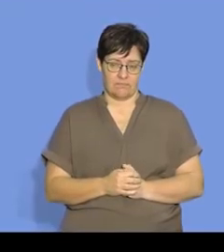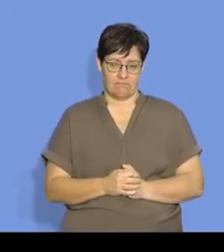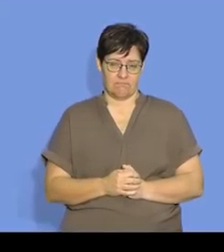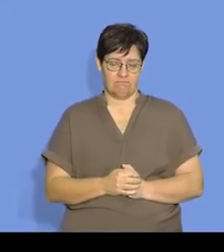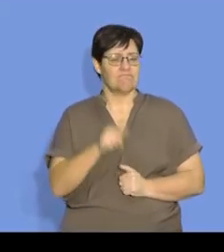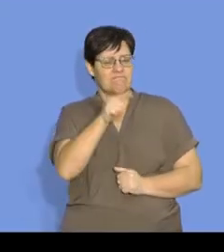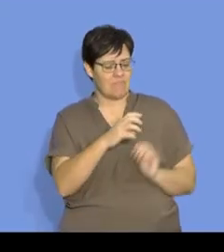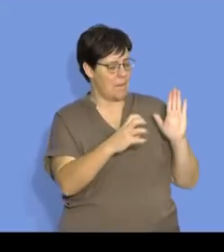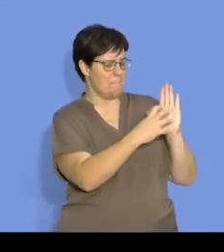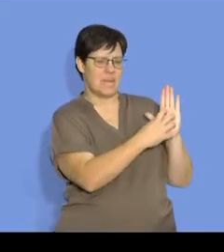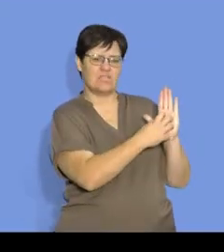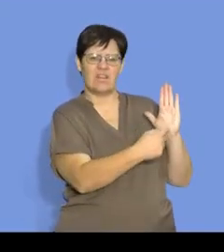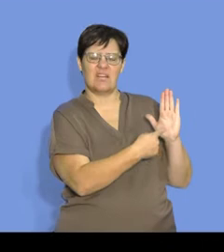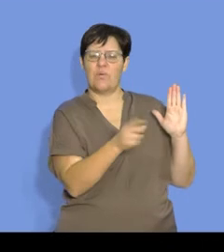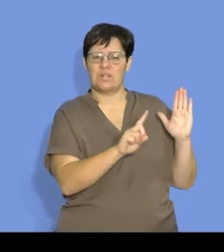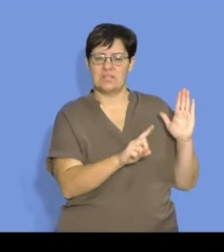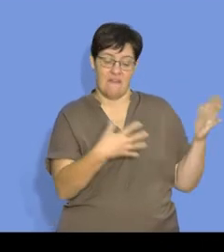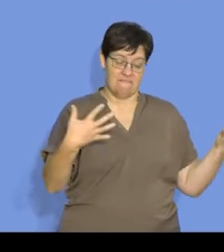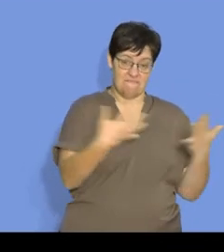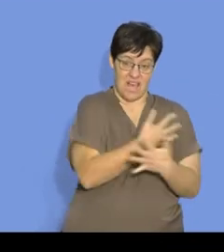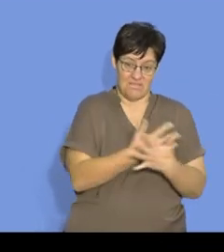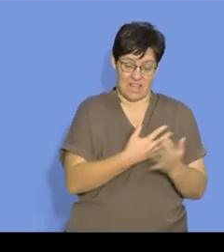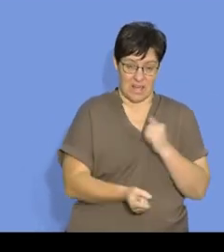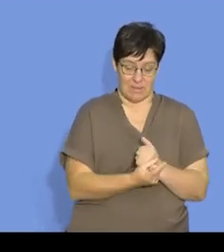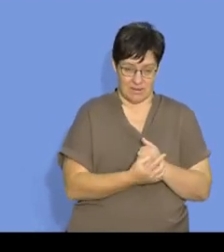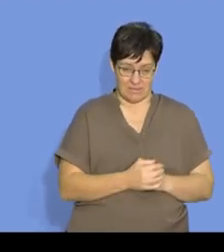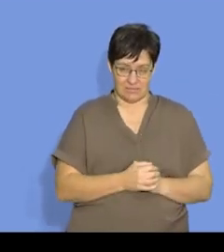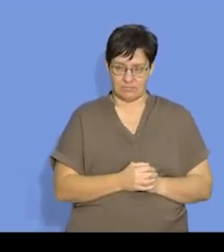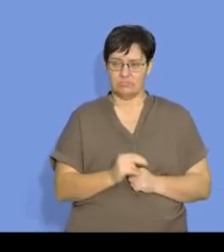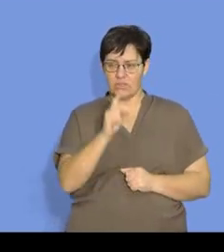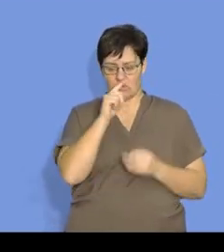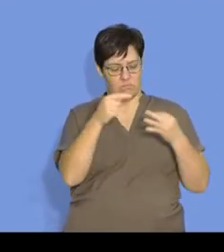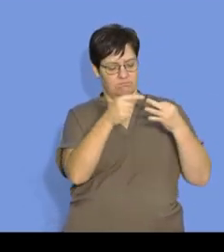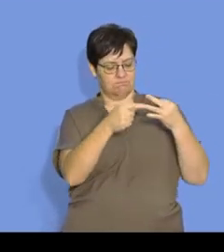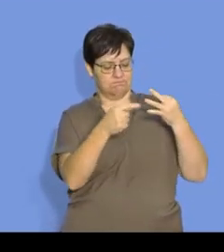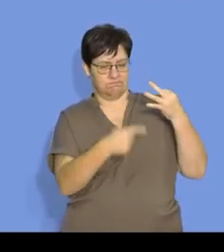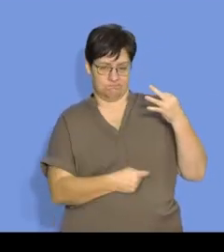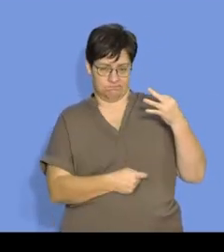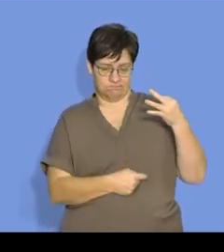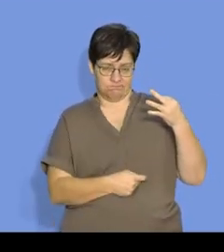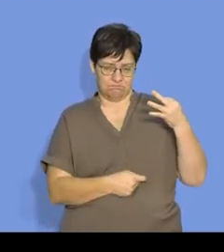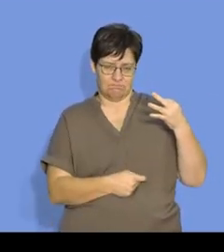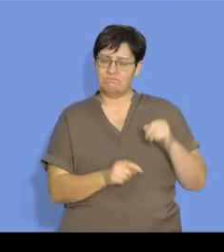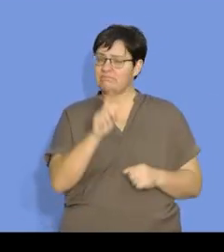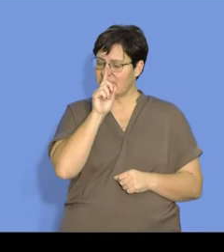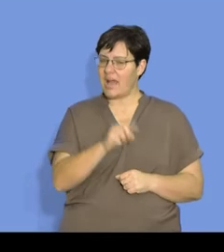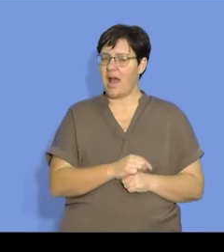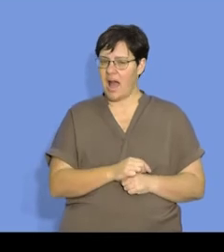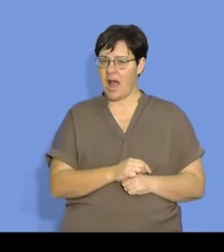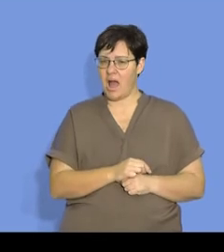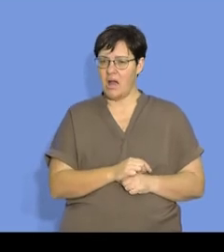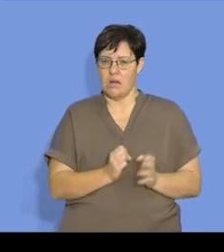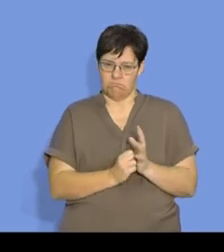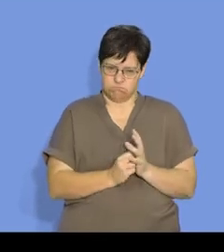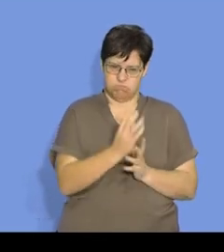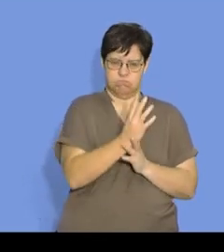Here I've got a slide on fast reactions. If we look at this three photographs here, we can see combustion,